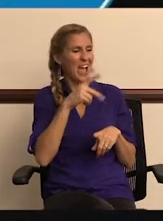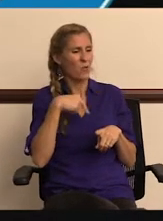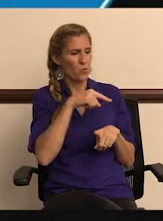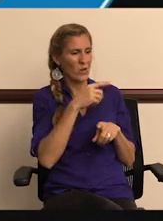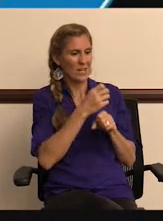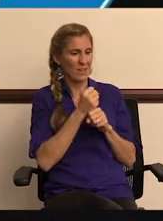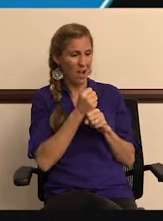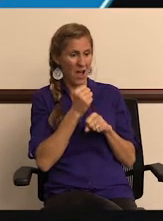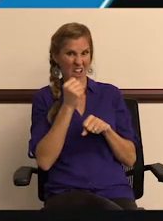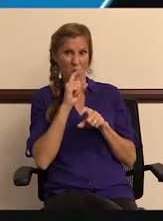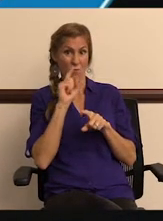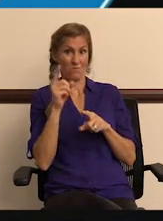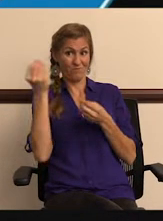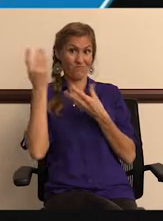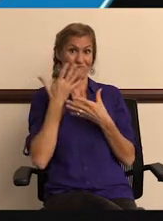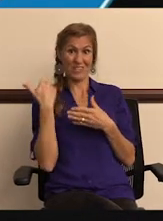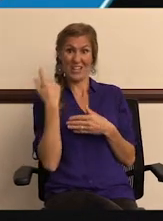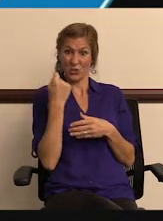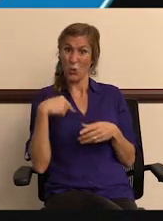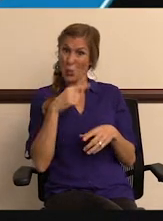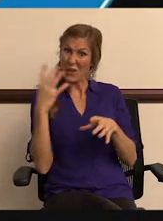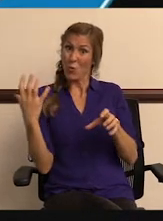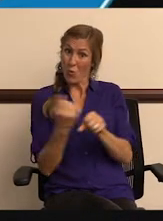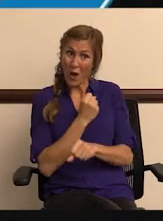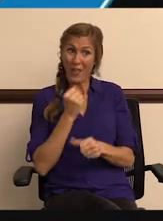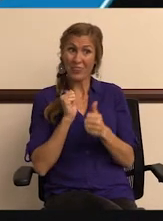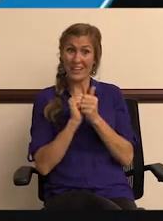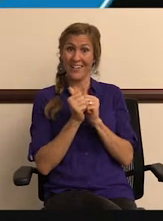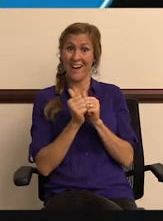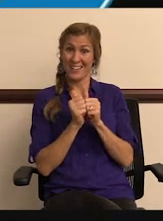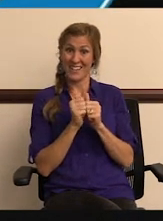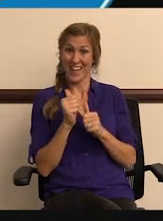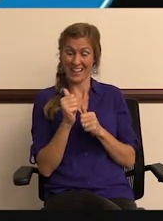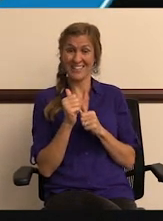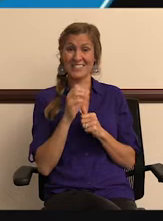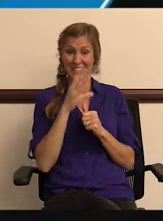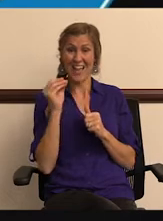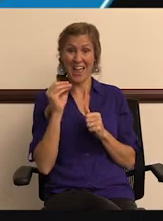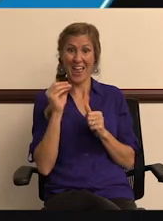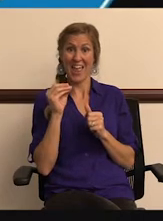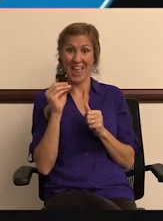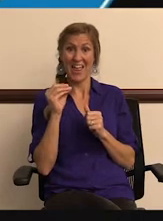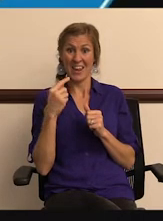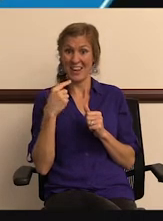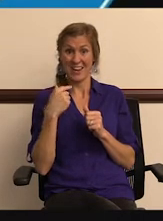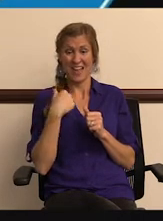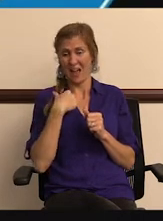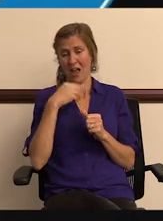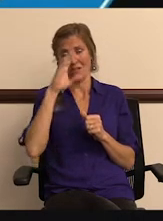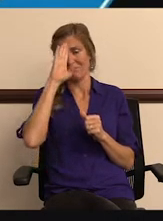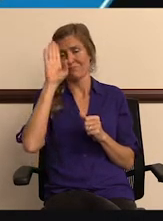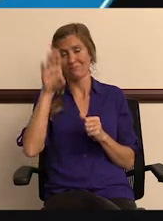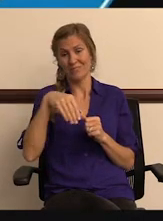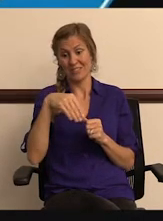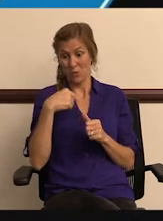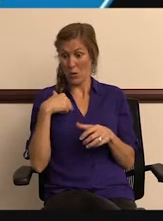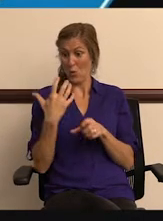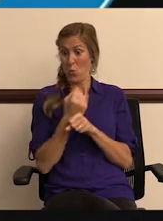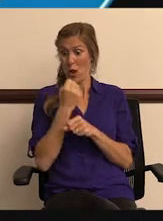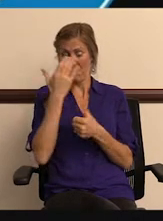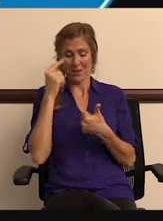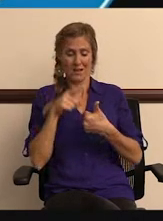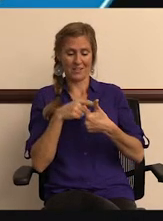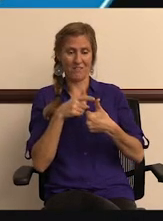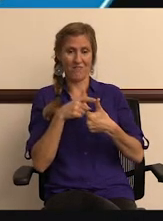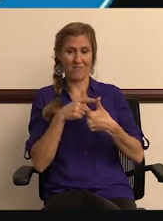Let's go. We got word on Tuesday that we won the contest, and I have no doubt that it's